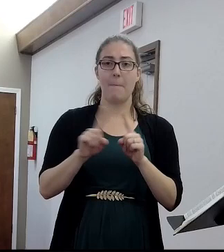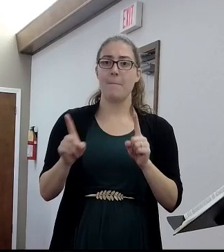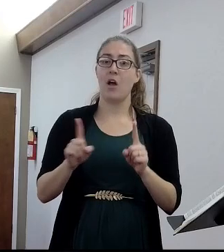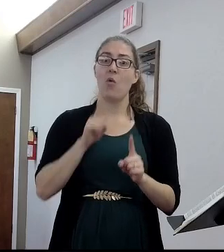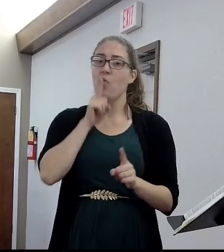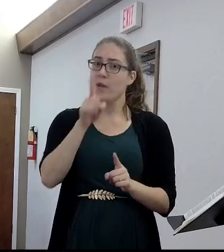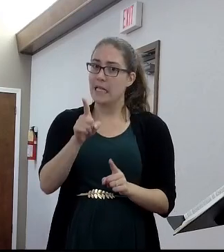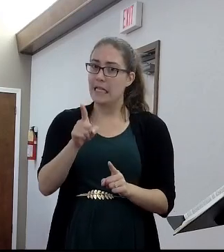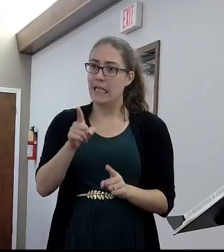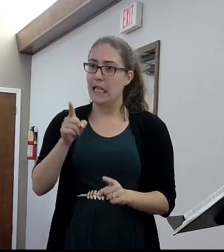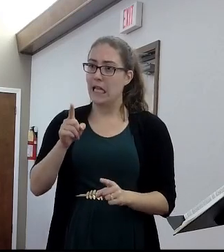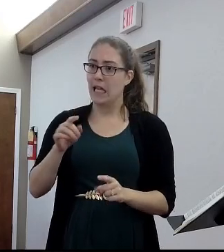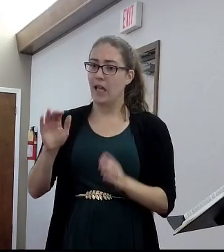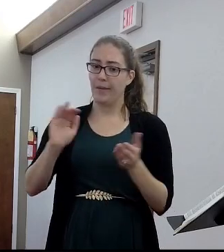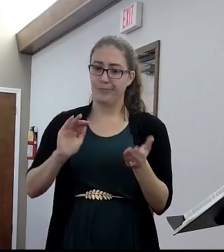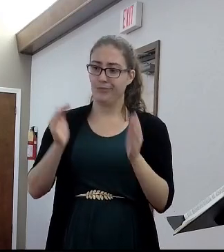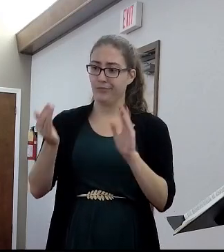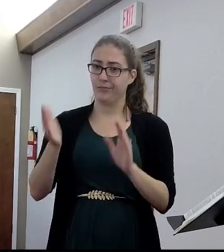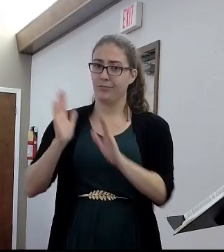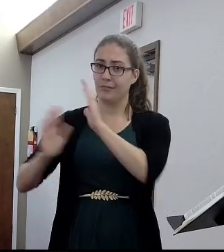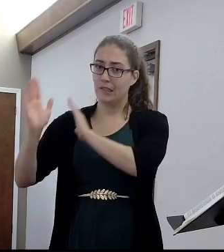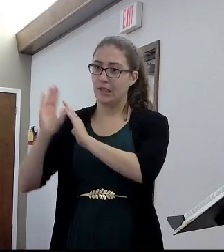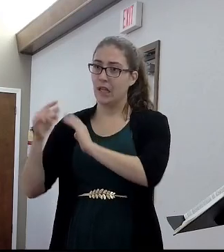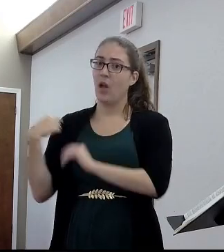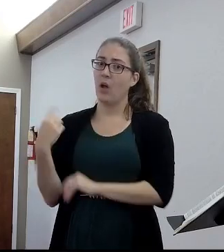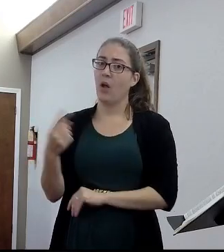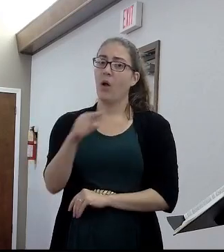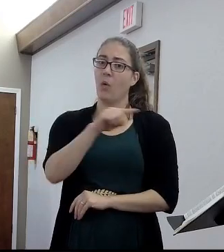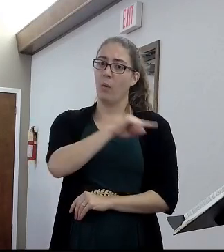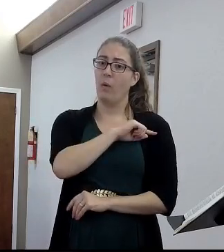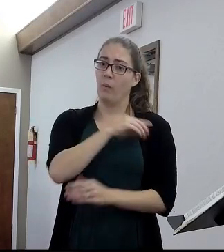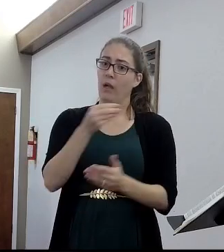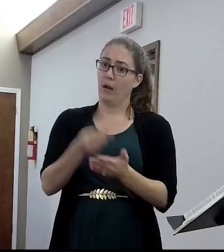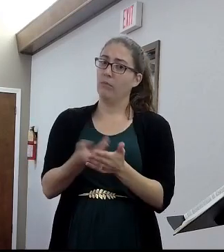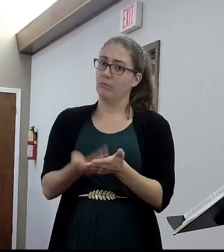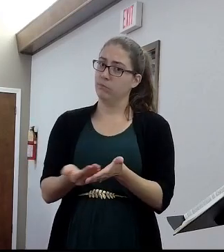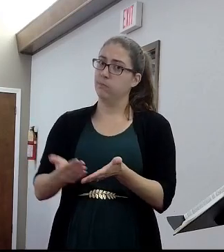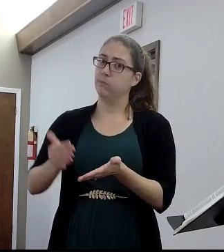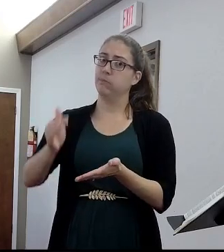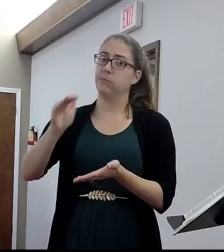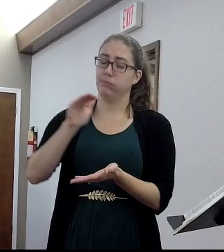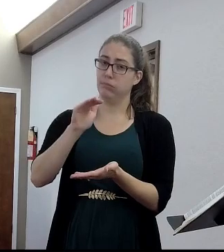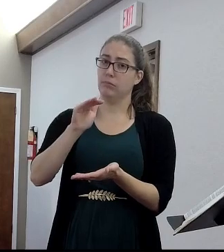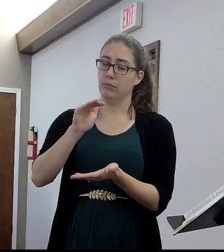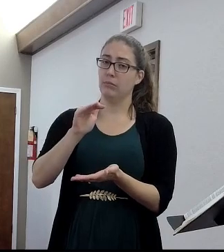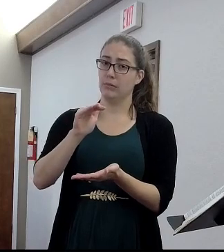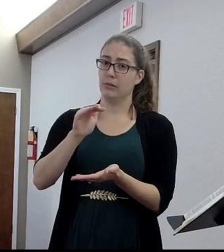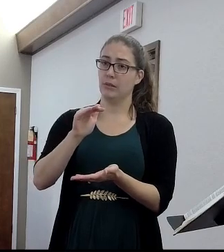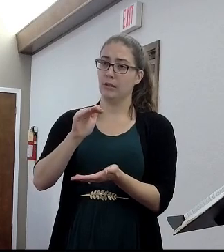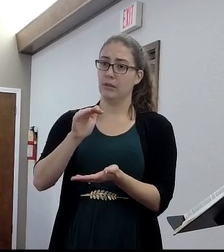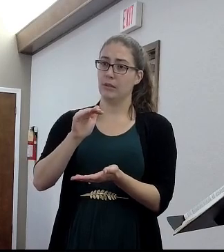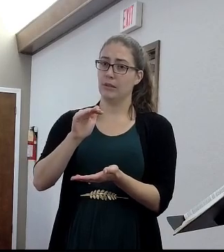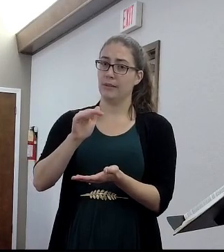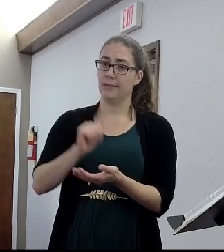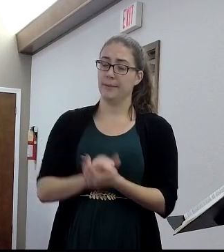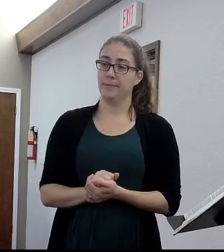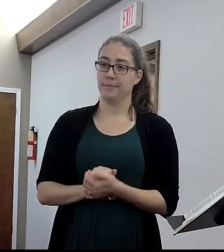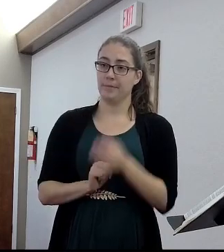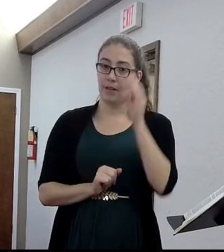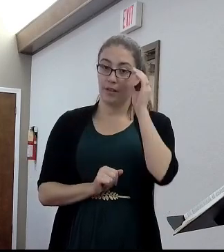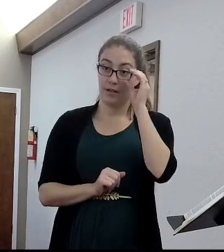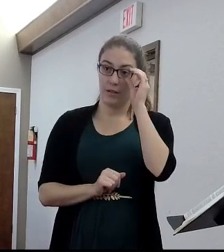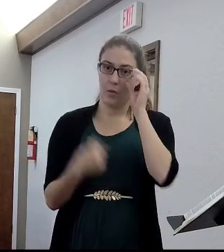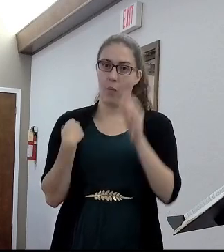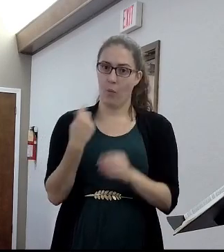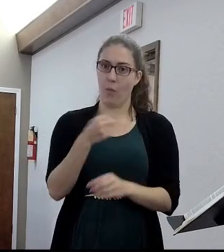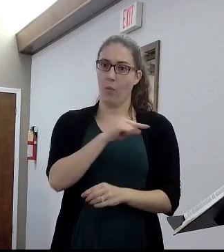We are those who fare sumptuously in scripture. You know, we're absolutely not. Not even close. And so, we are